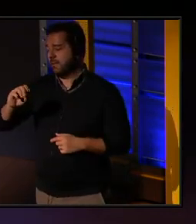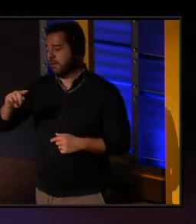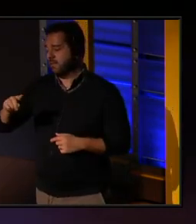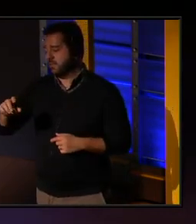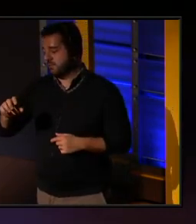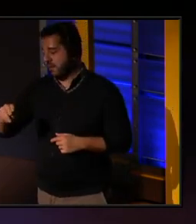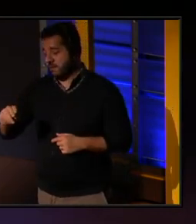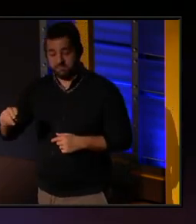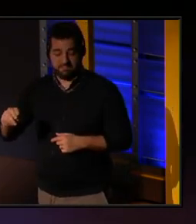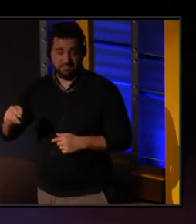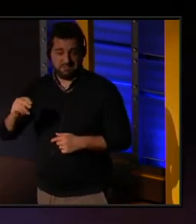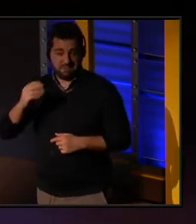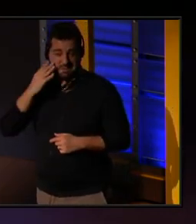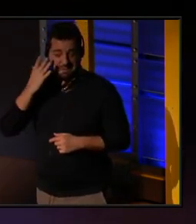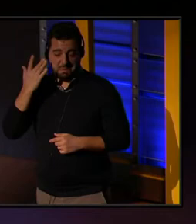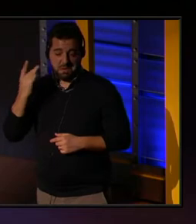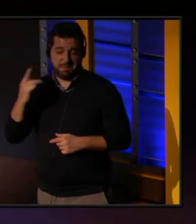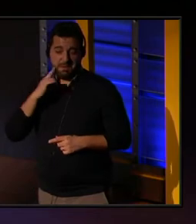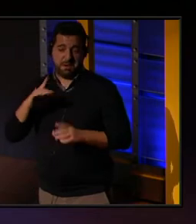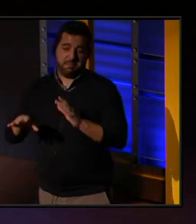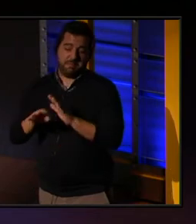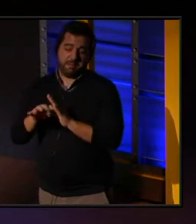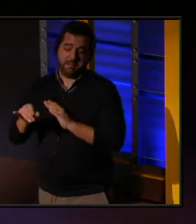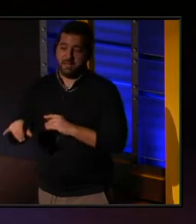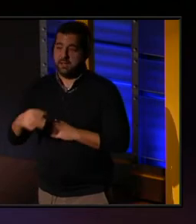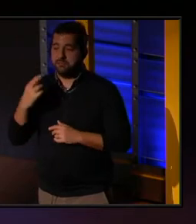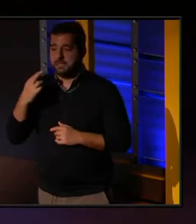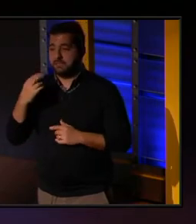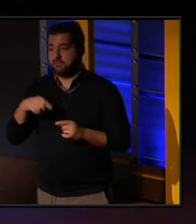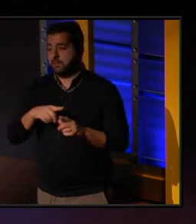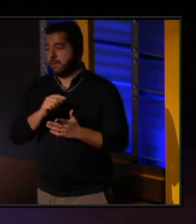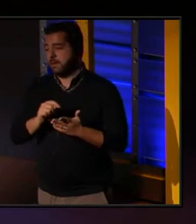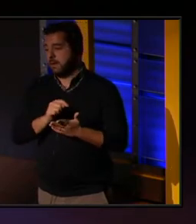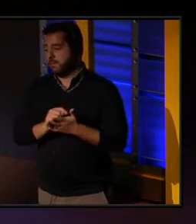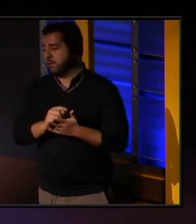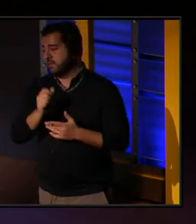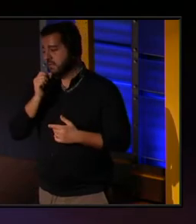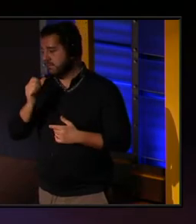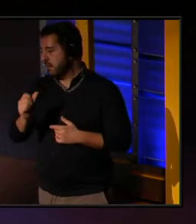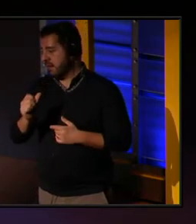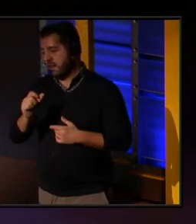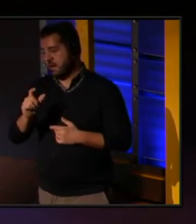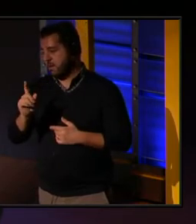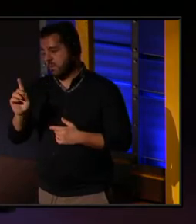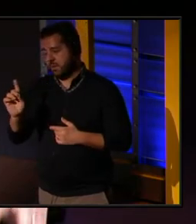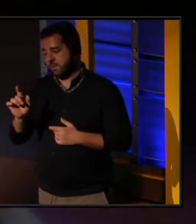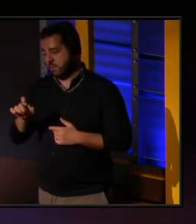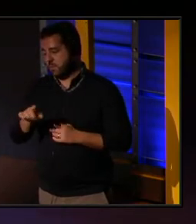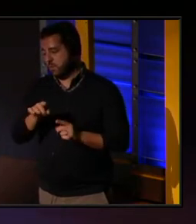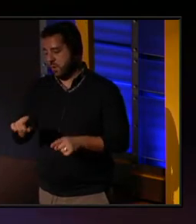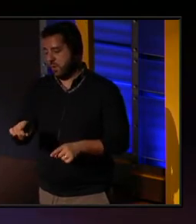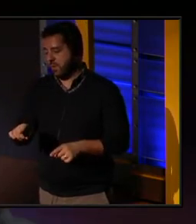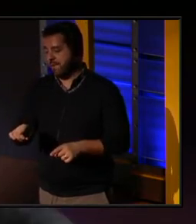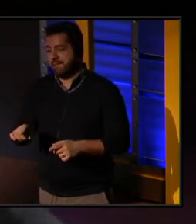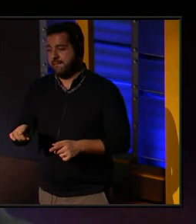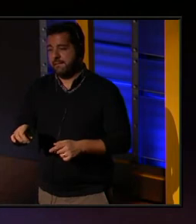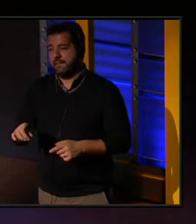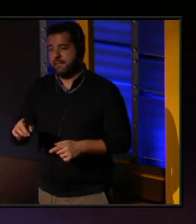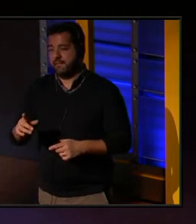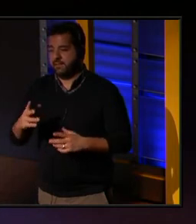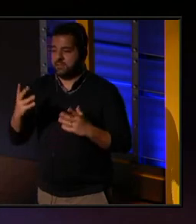know why, but that's where I went. And I realized in that time, it wasn't where I was meant to be. It was like going into this